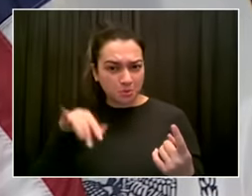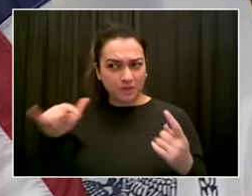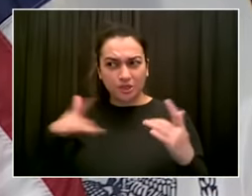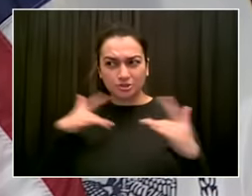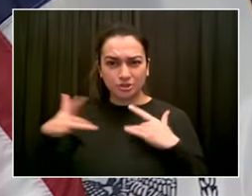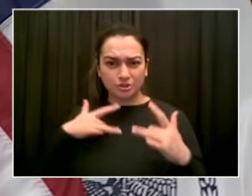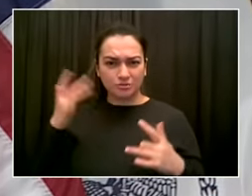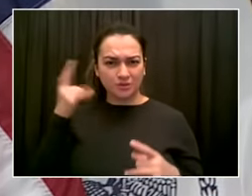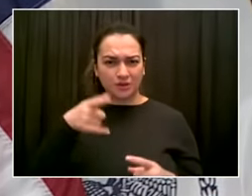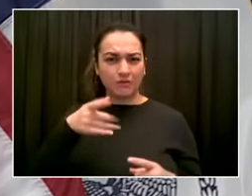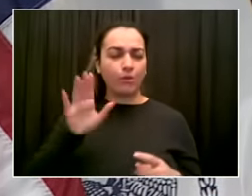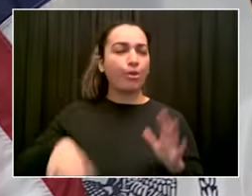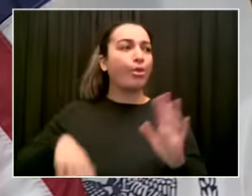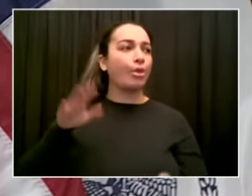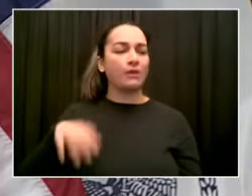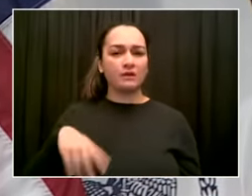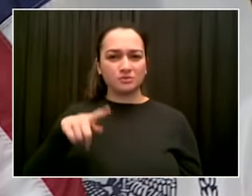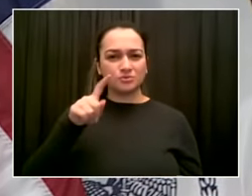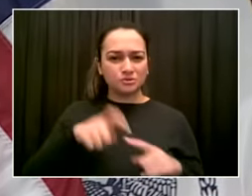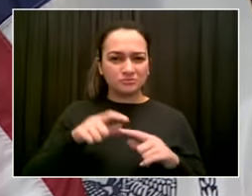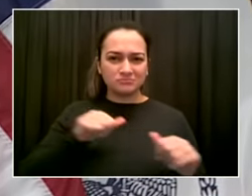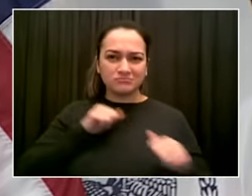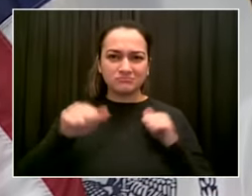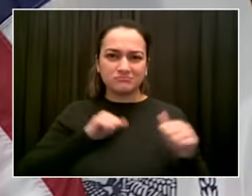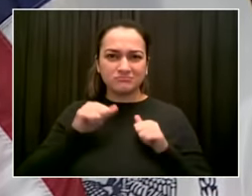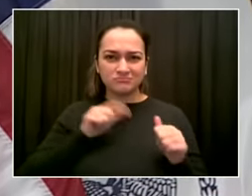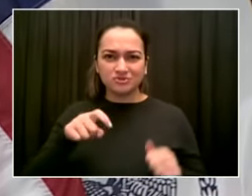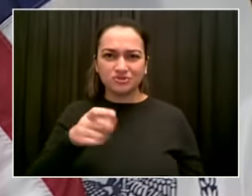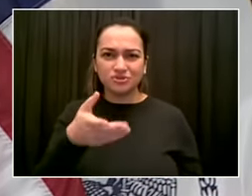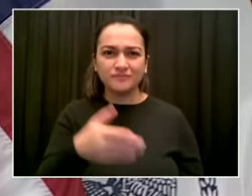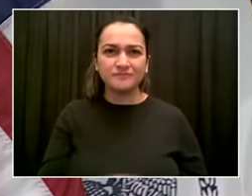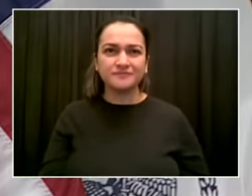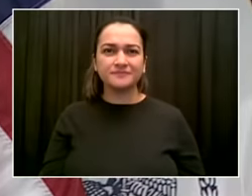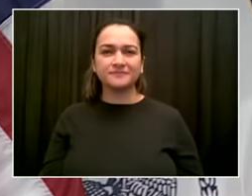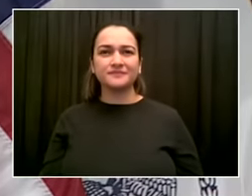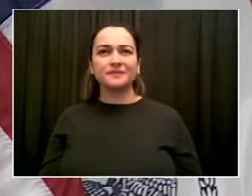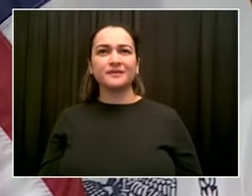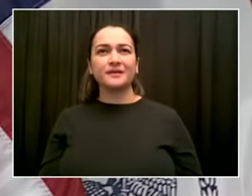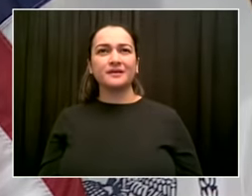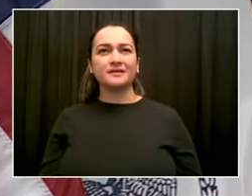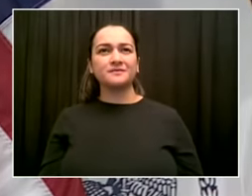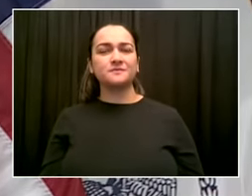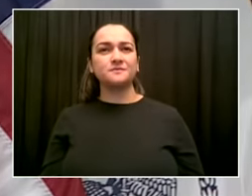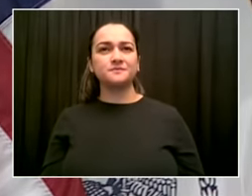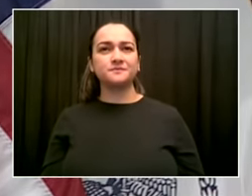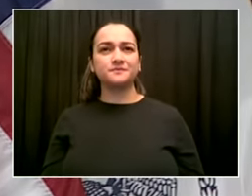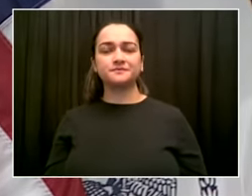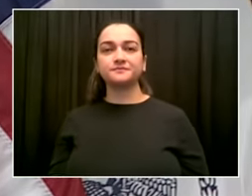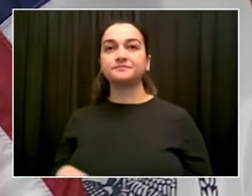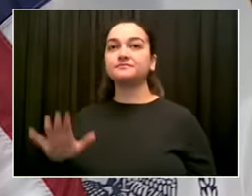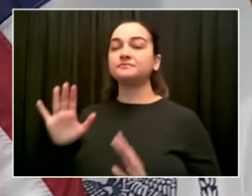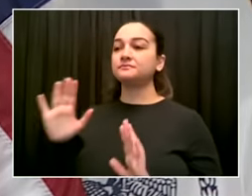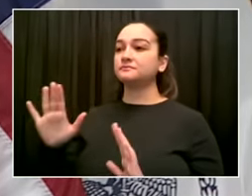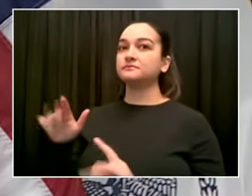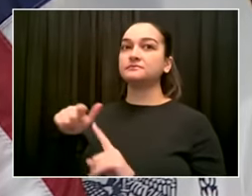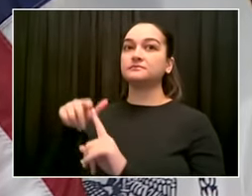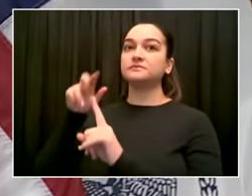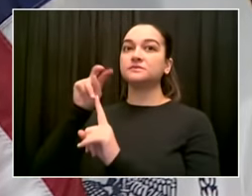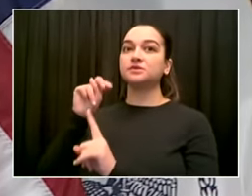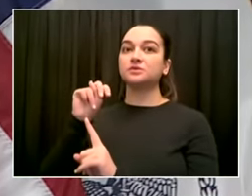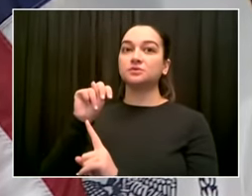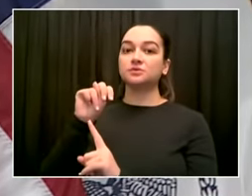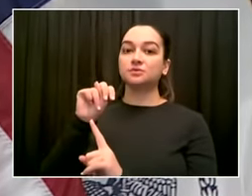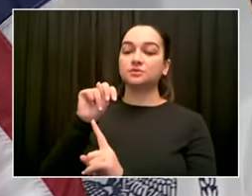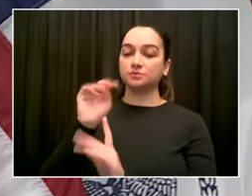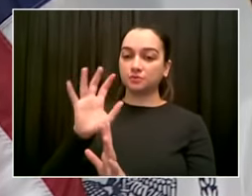to demystify this idea of a New York variant and explain what we know and what we don't know about it, but also remind everyone